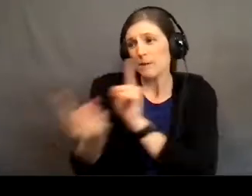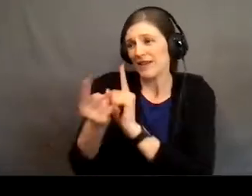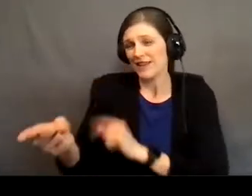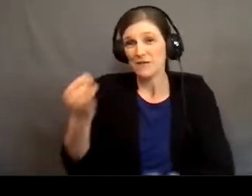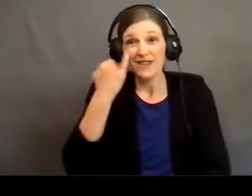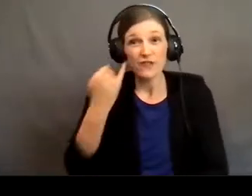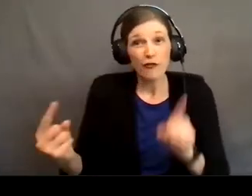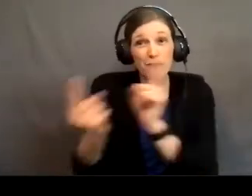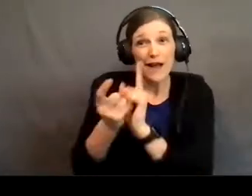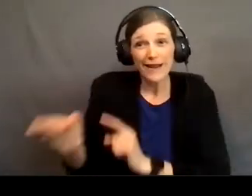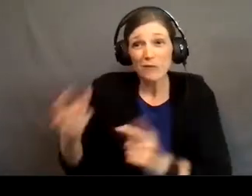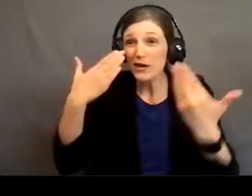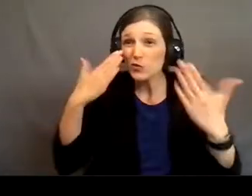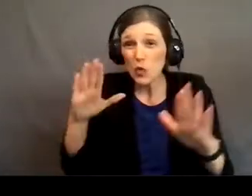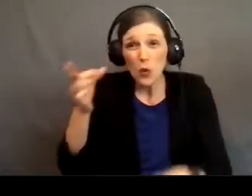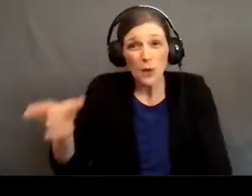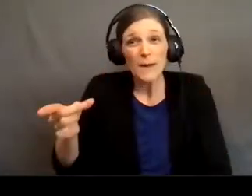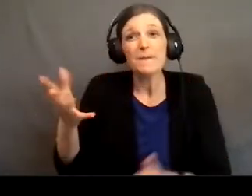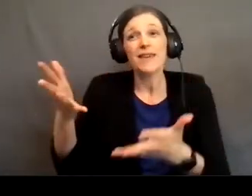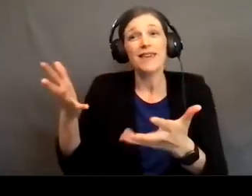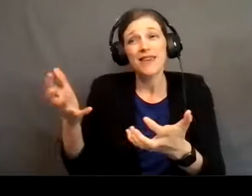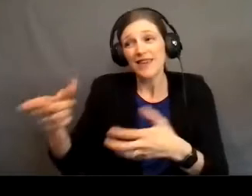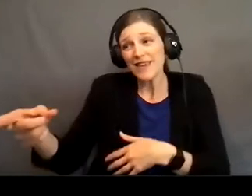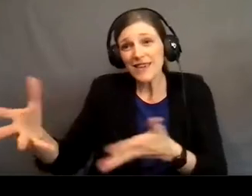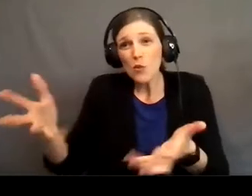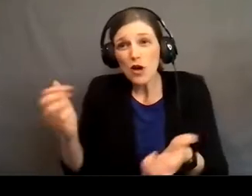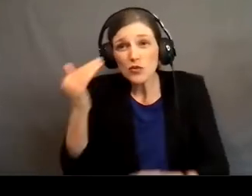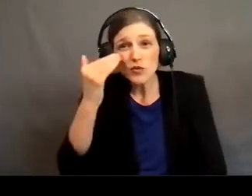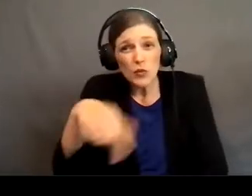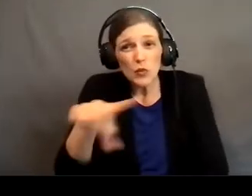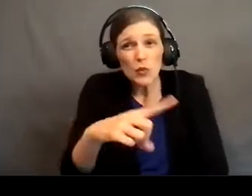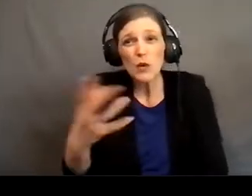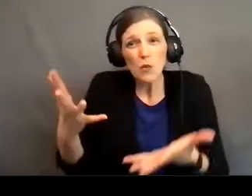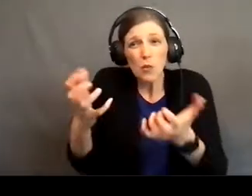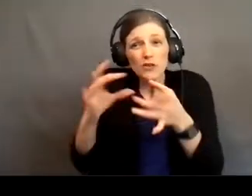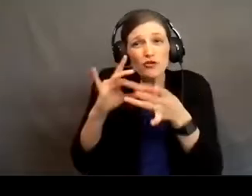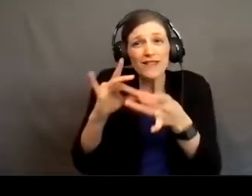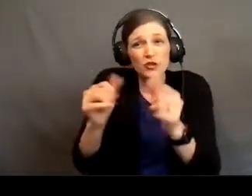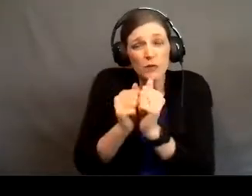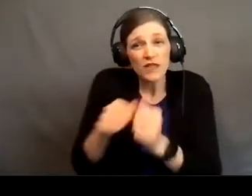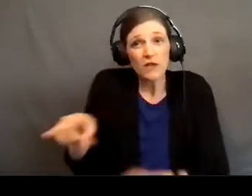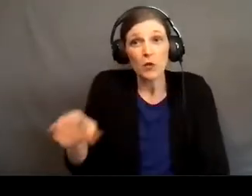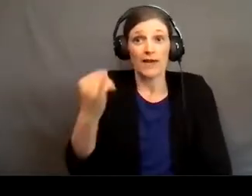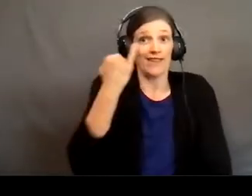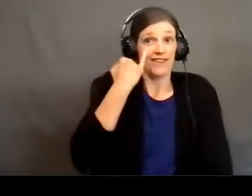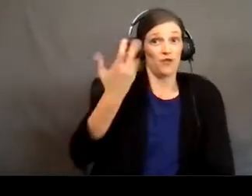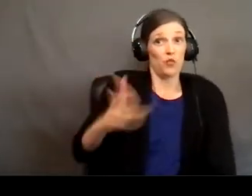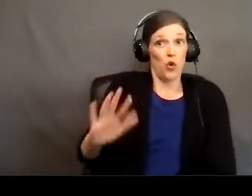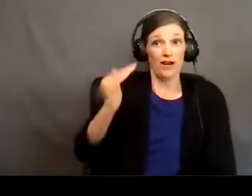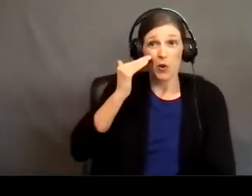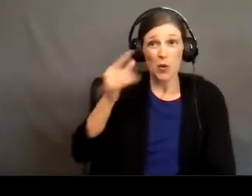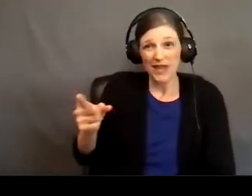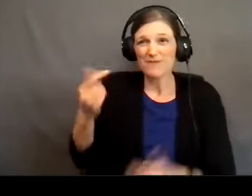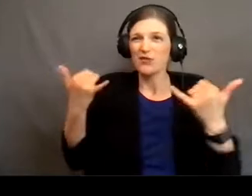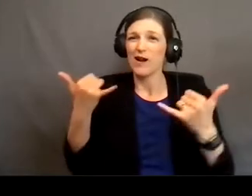and you don't know him he wants to know you he wants a relationship with you and if you know him and right now you're